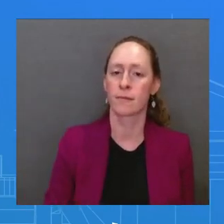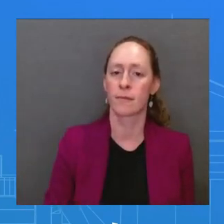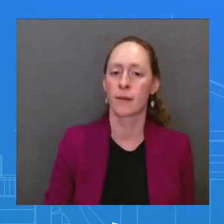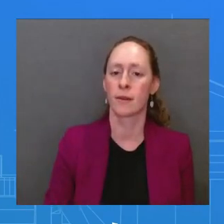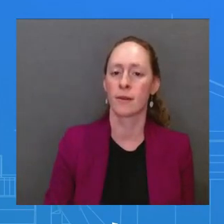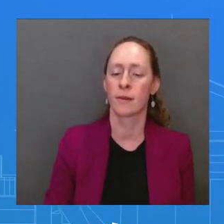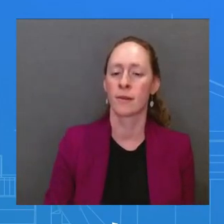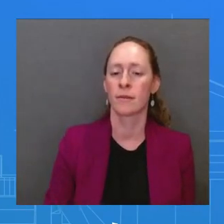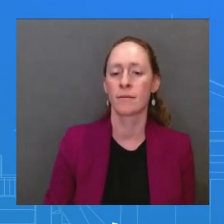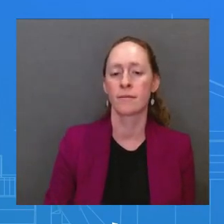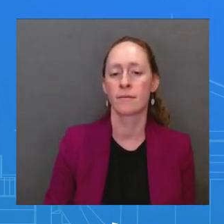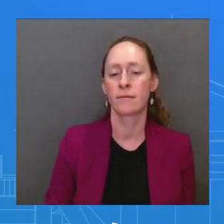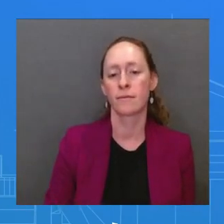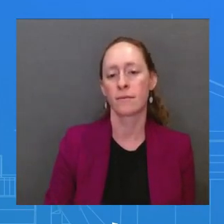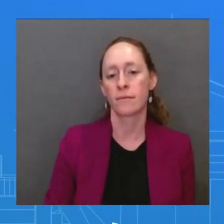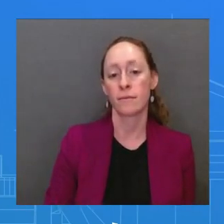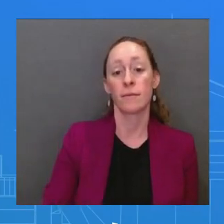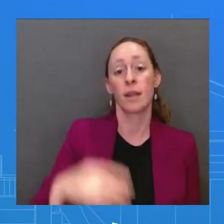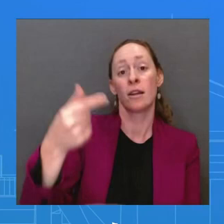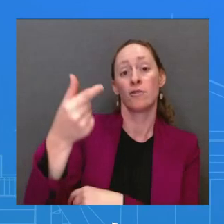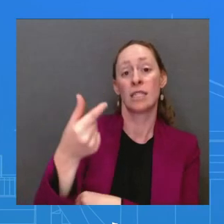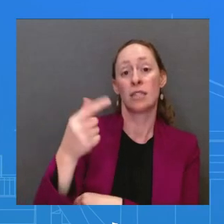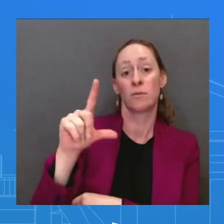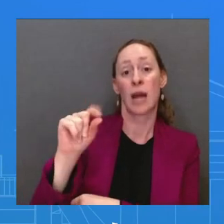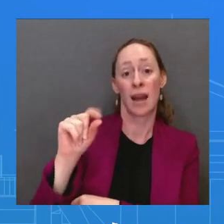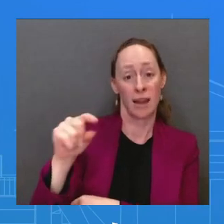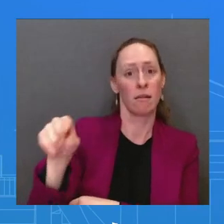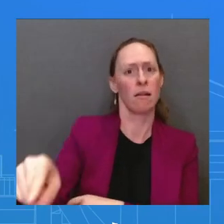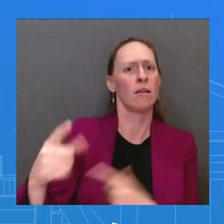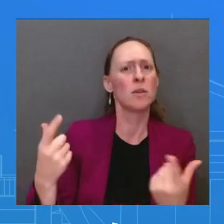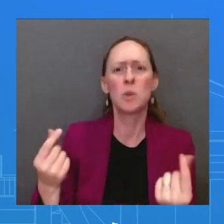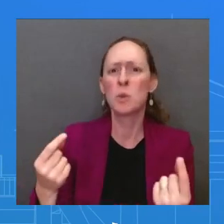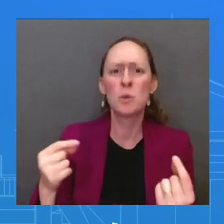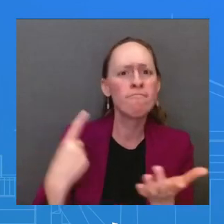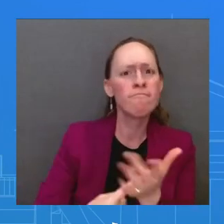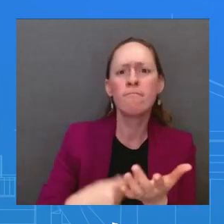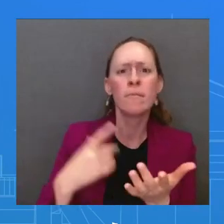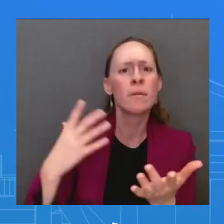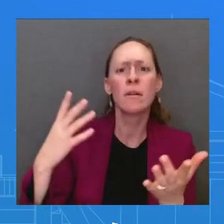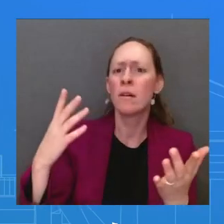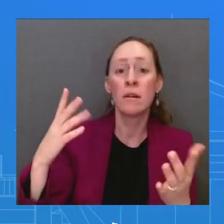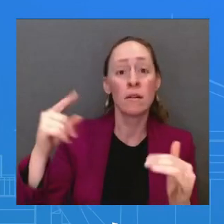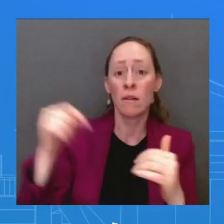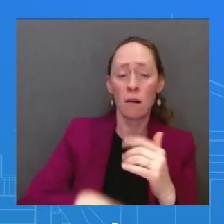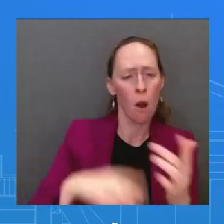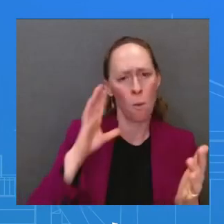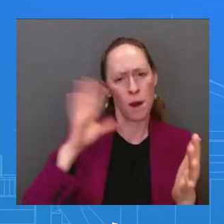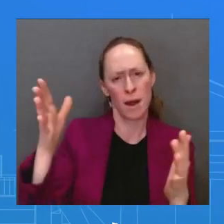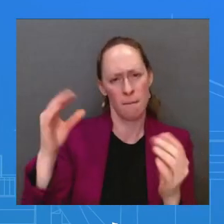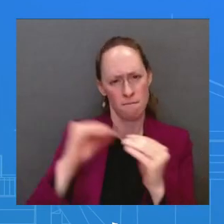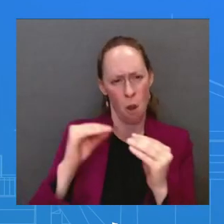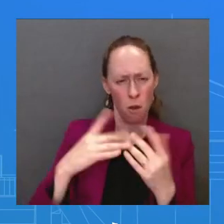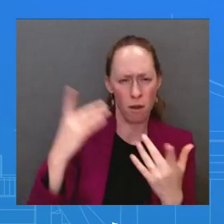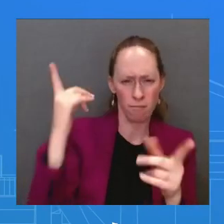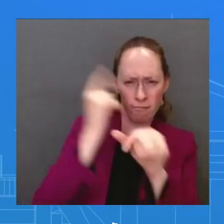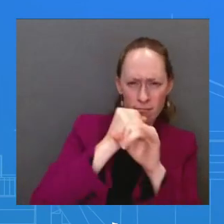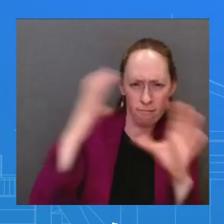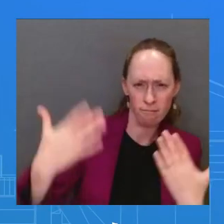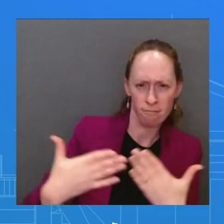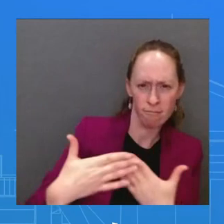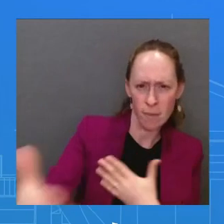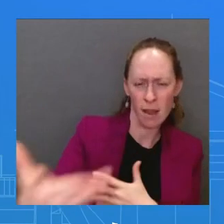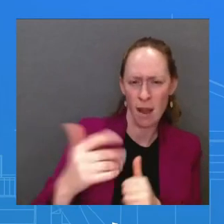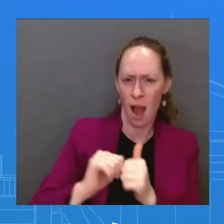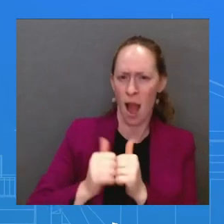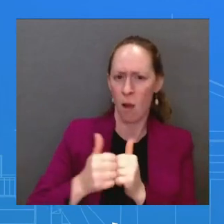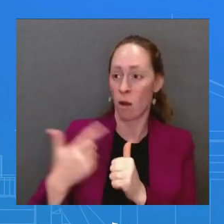deliver a broader vision of multilateral development banks that are better, bigger, and more effective. President